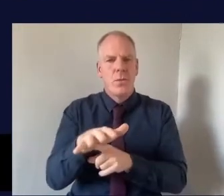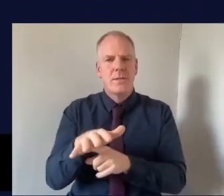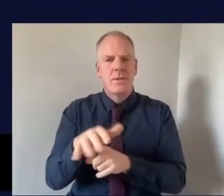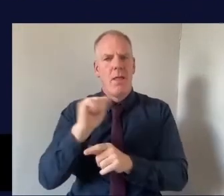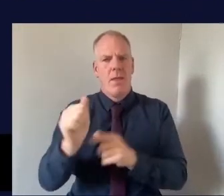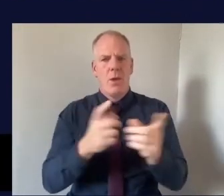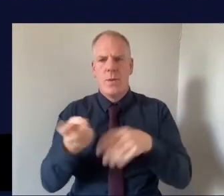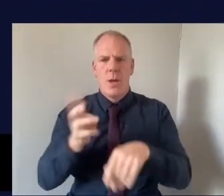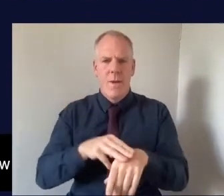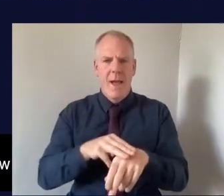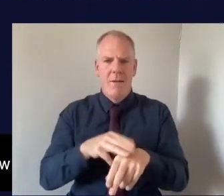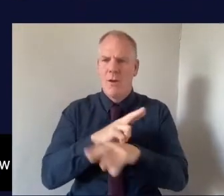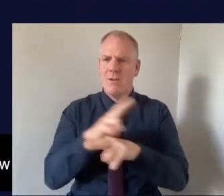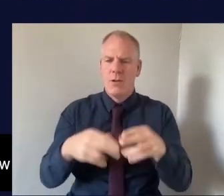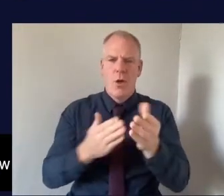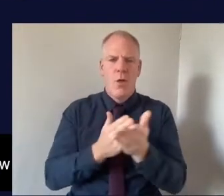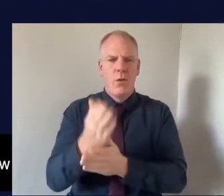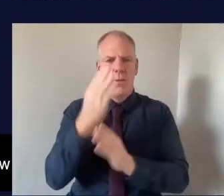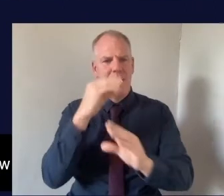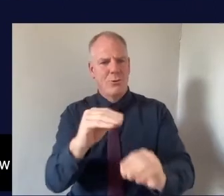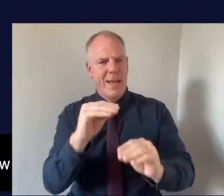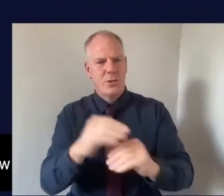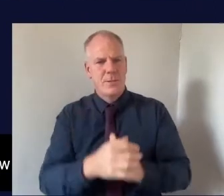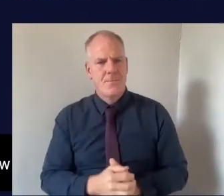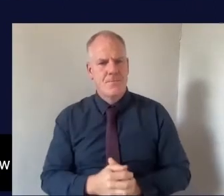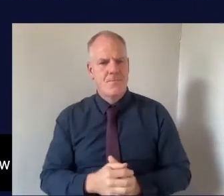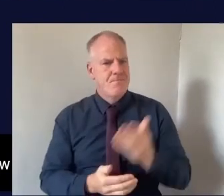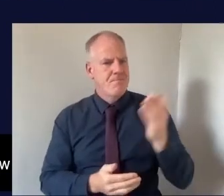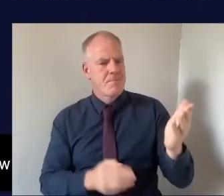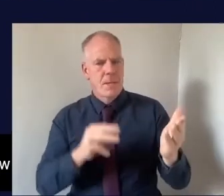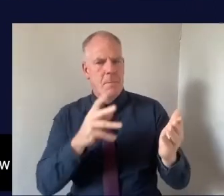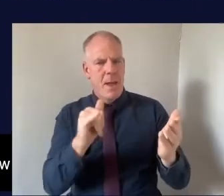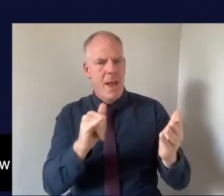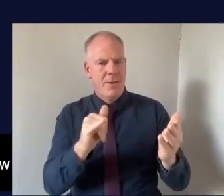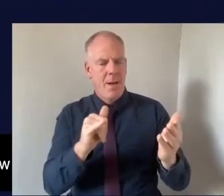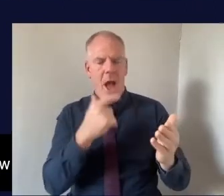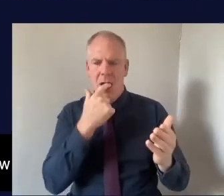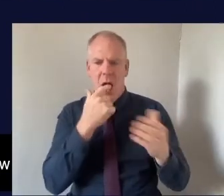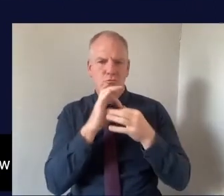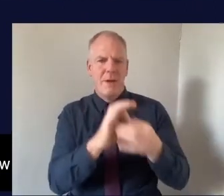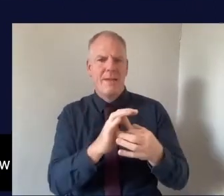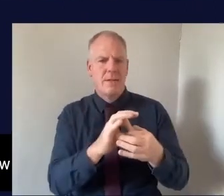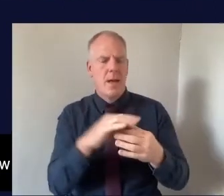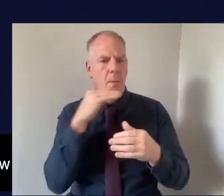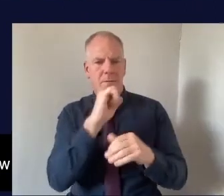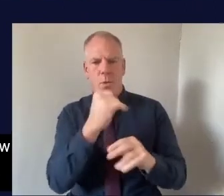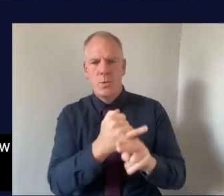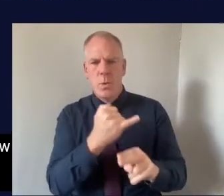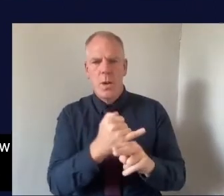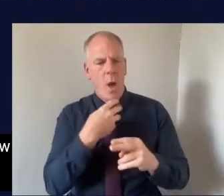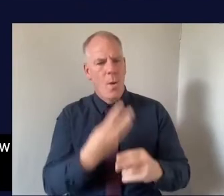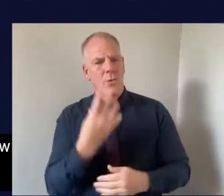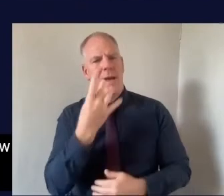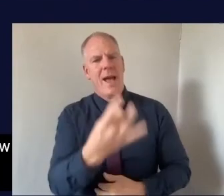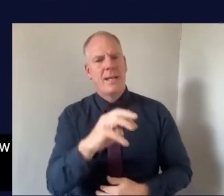do educationally. Mary, this is obviously something that's very relevant, very important to you and your school and I wanted to ask you,